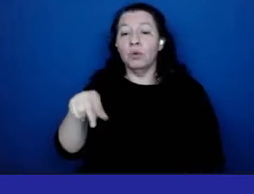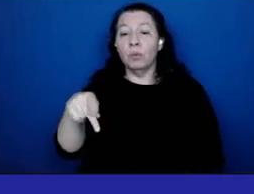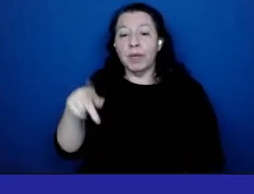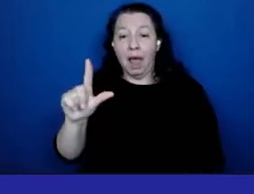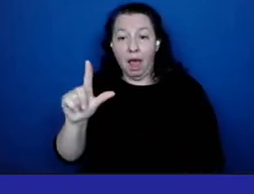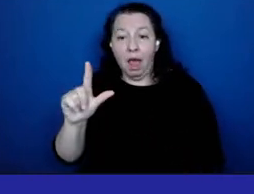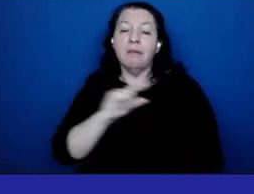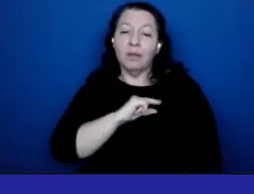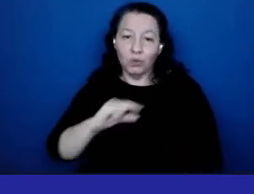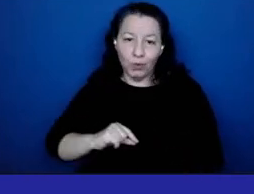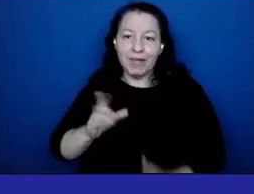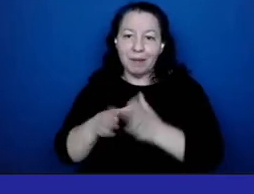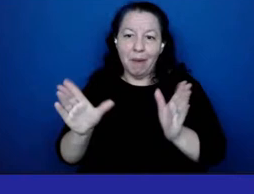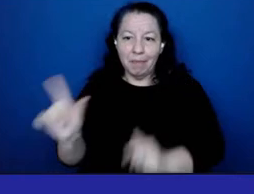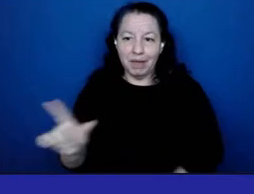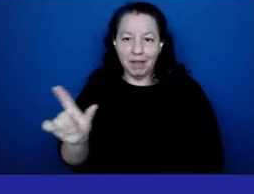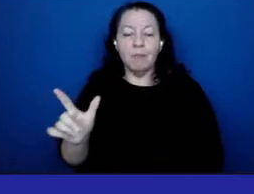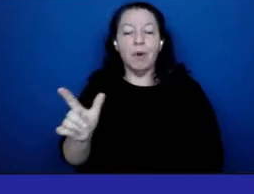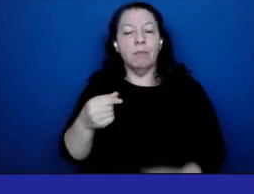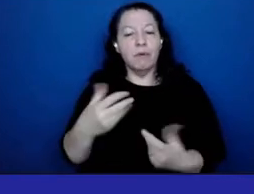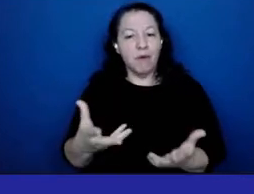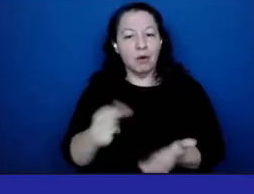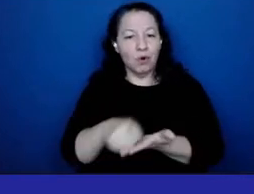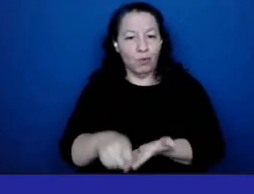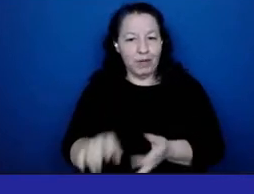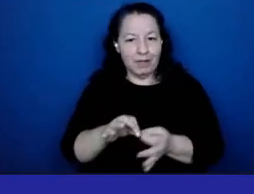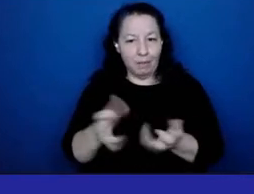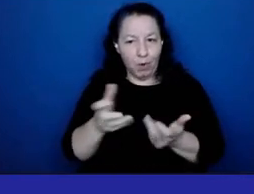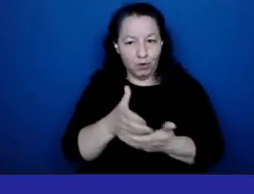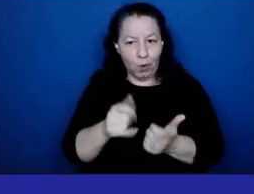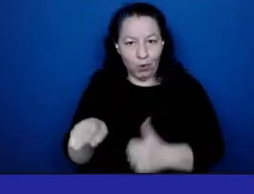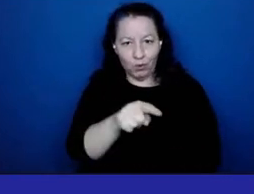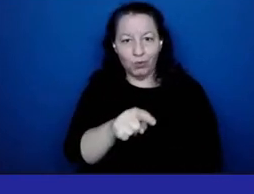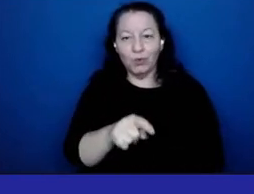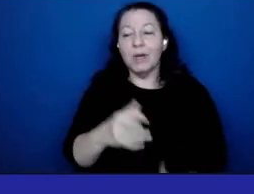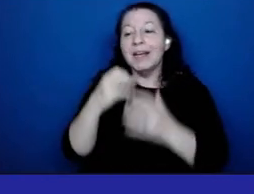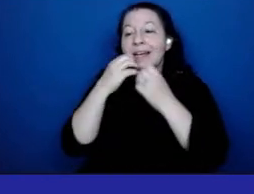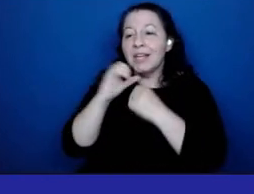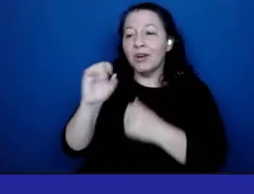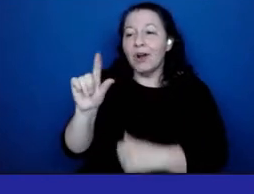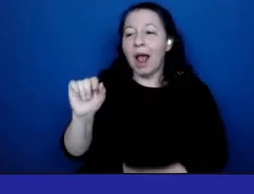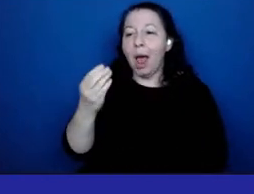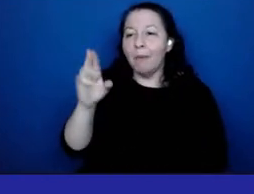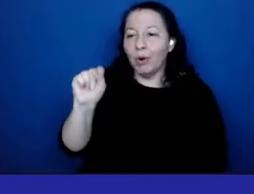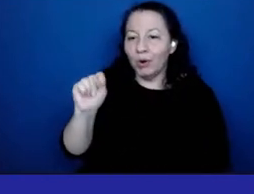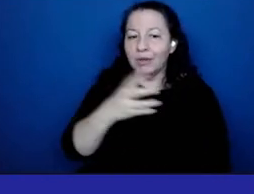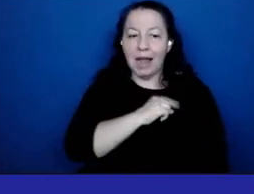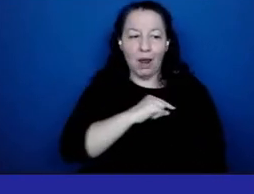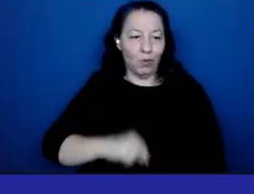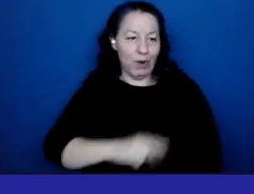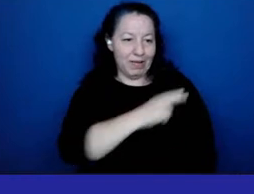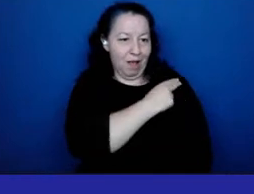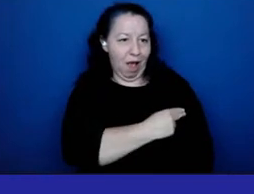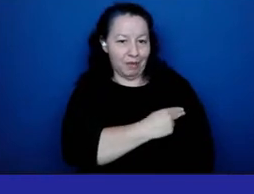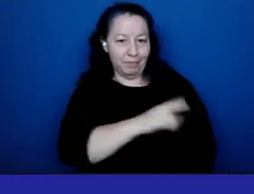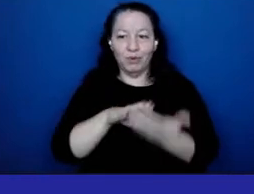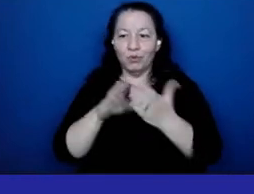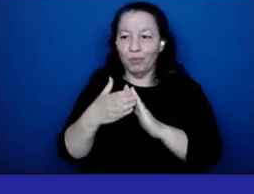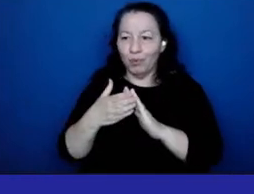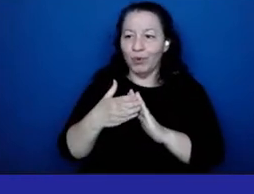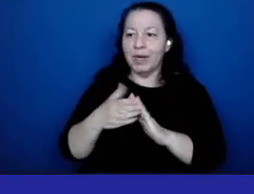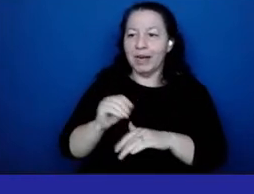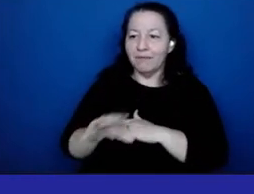written statement that i wish to share with you today dear elmhurst and queen's hospital hospitals community advisory